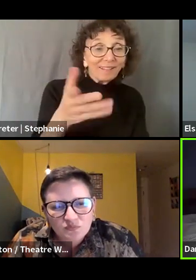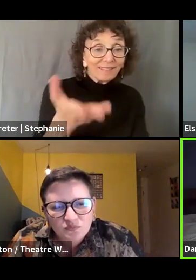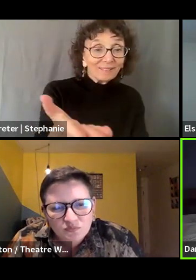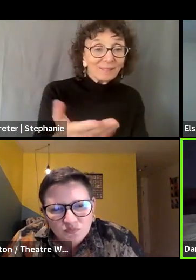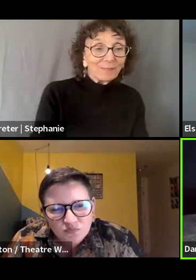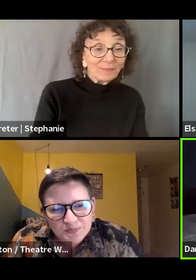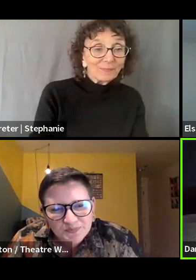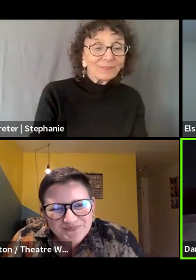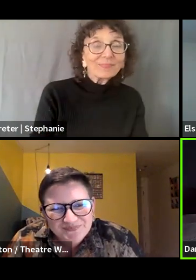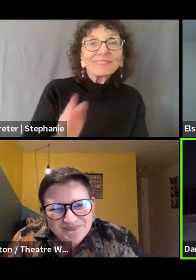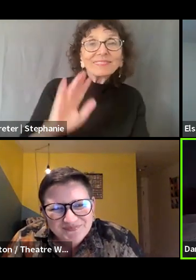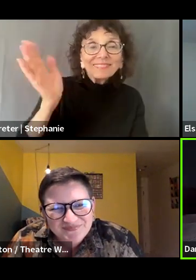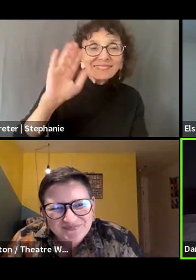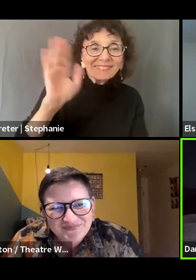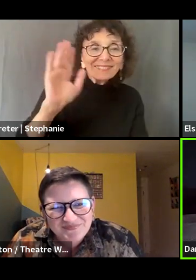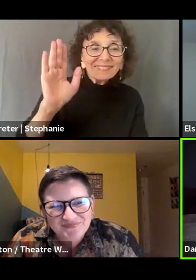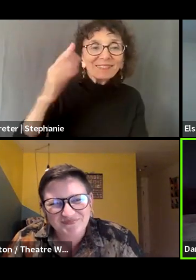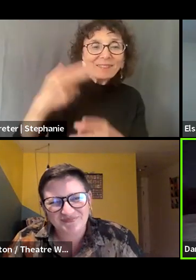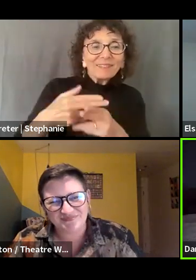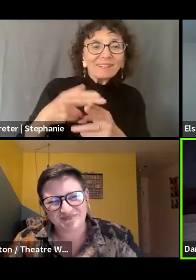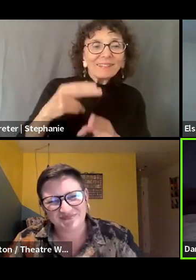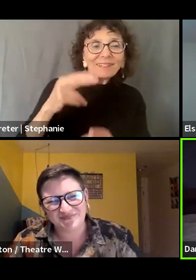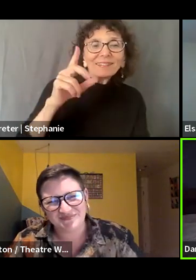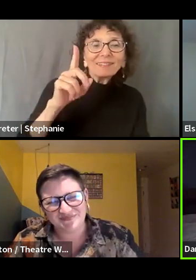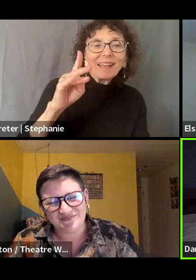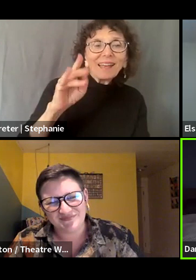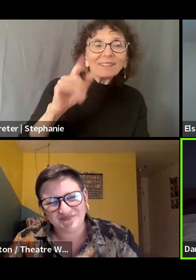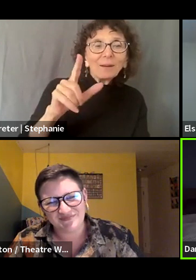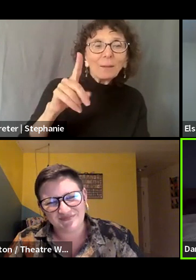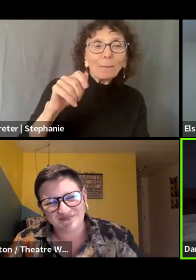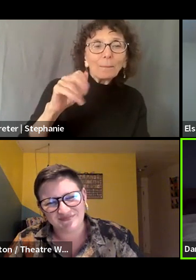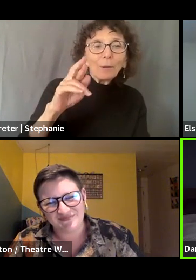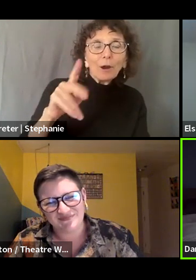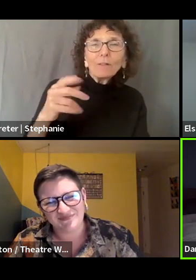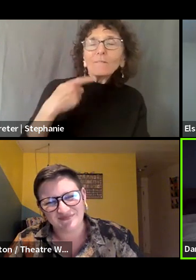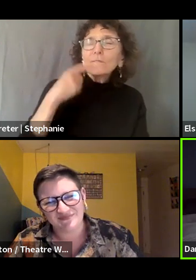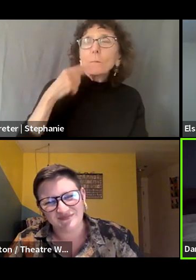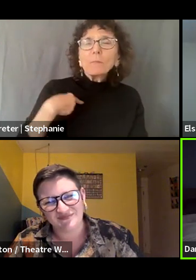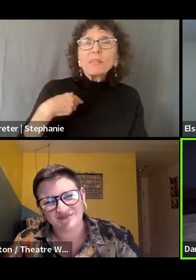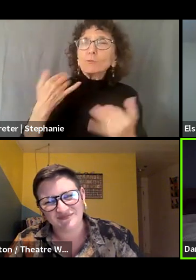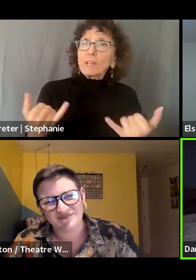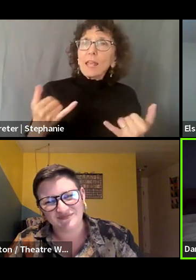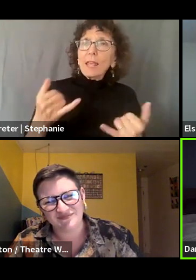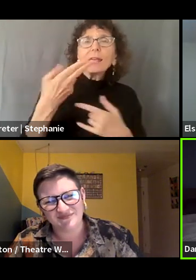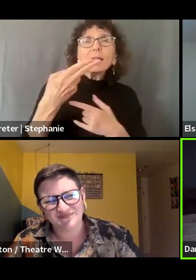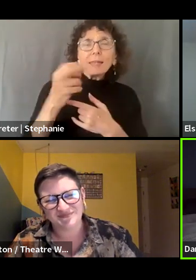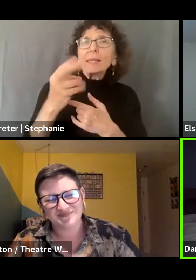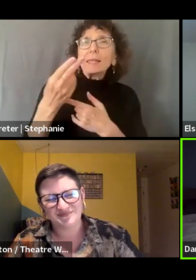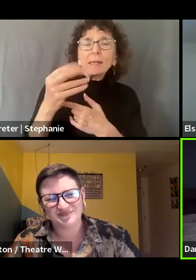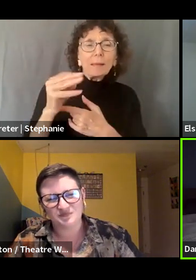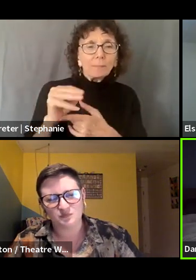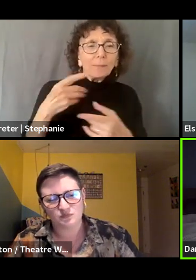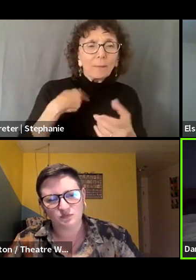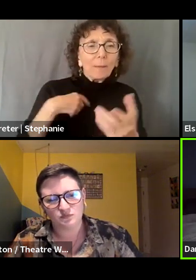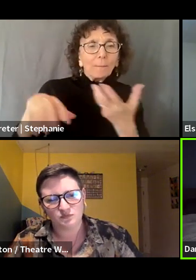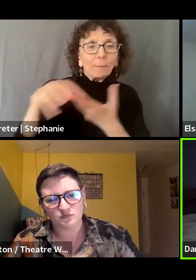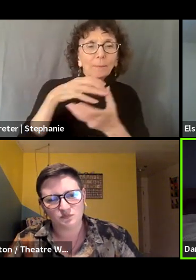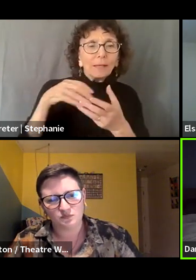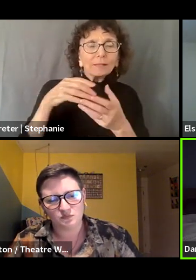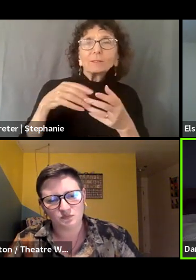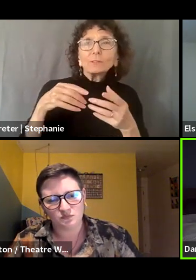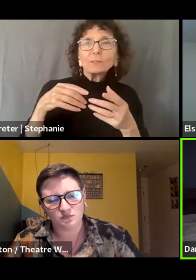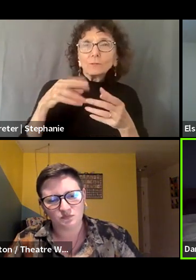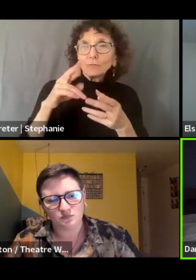Hey, y'all. My name is Daniel Park. You can use he and him pronouns for me today. I am a mixed race Korean and Polish